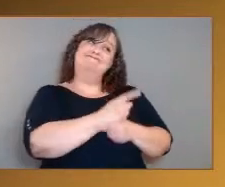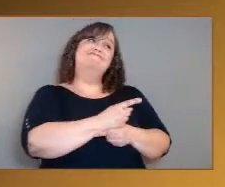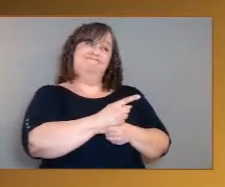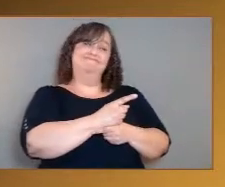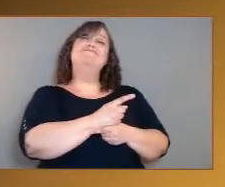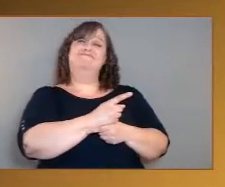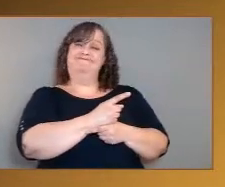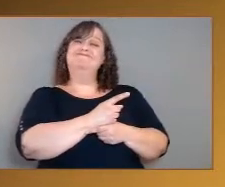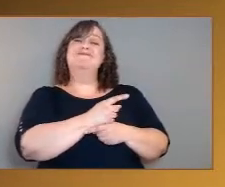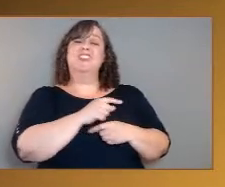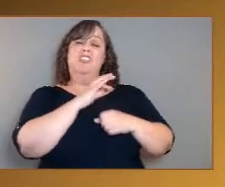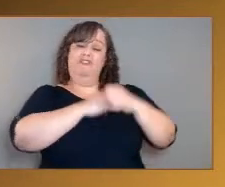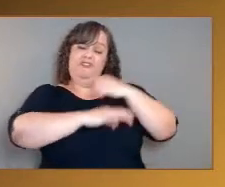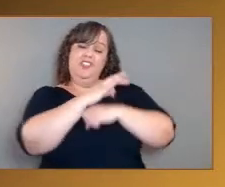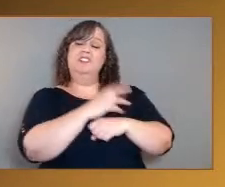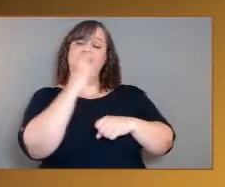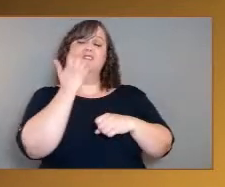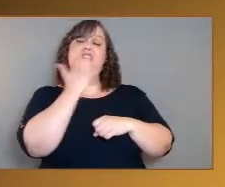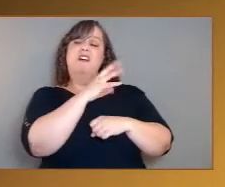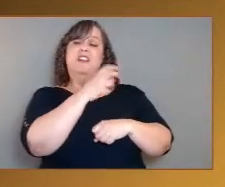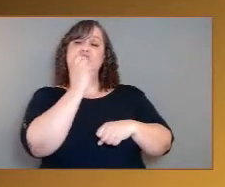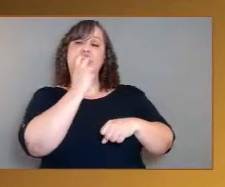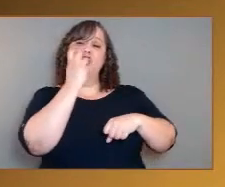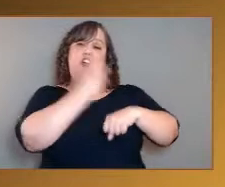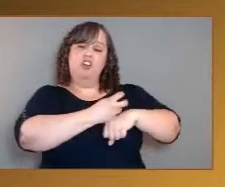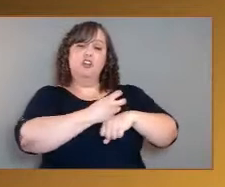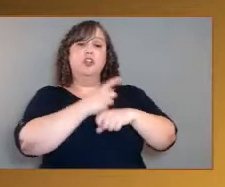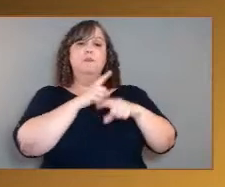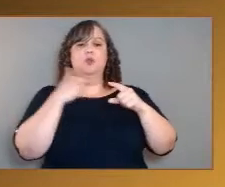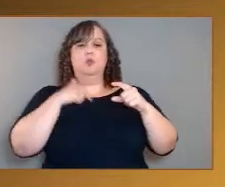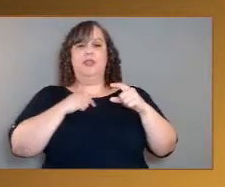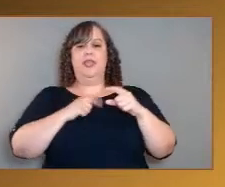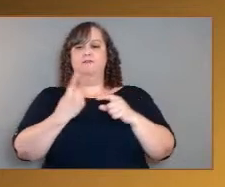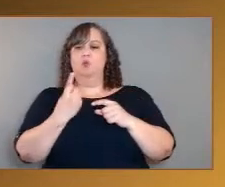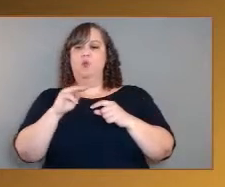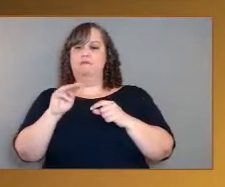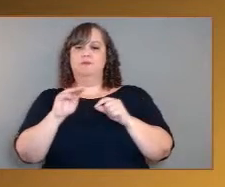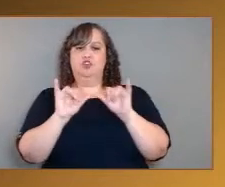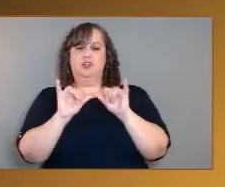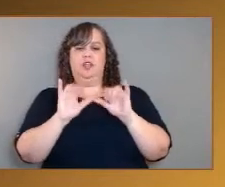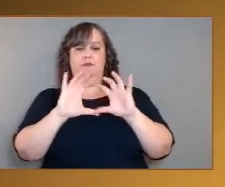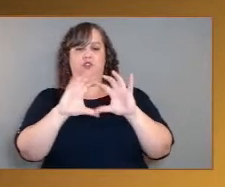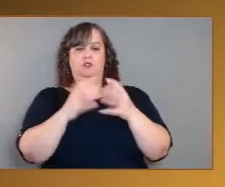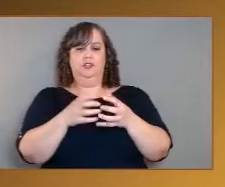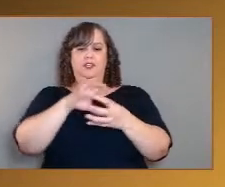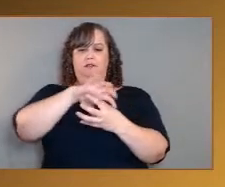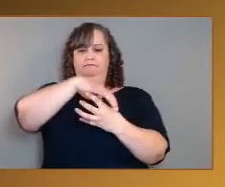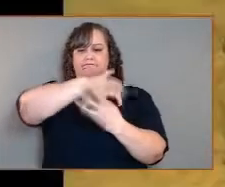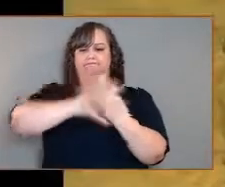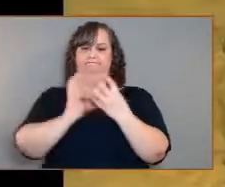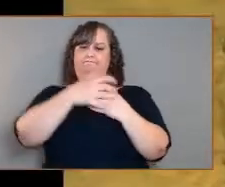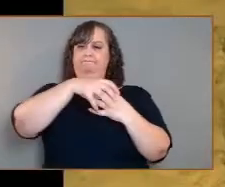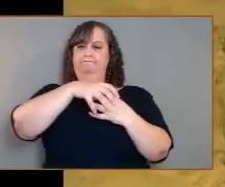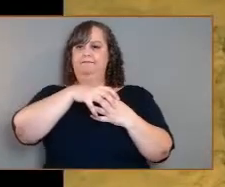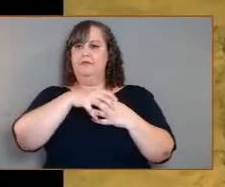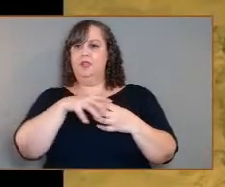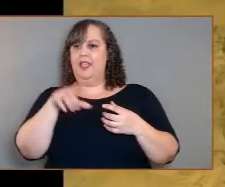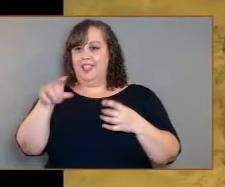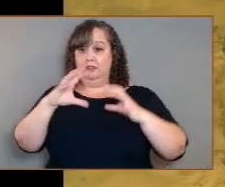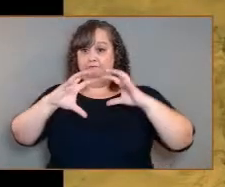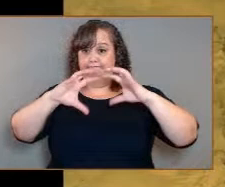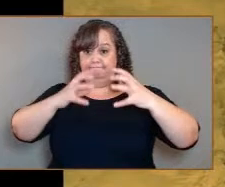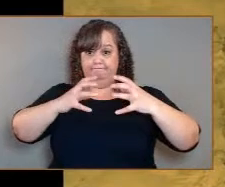a meter diameter spherical or hemispherical titanium pressure vessel. It's like the bath escapes that carry great ocean